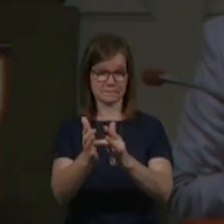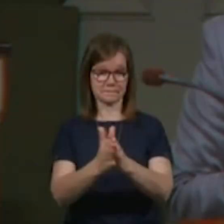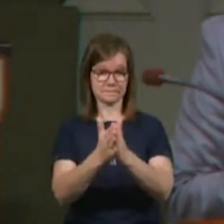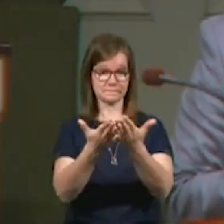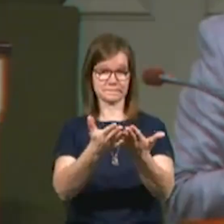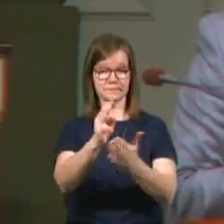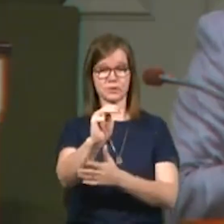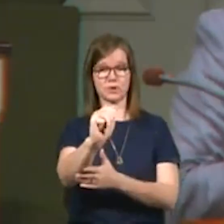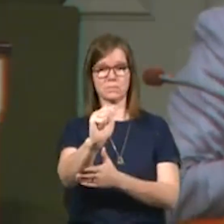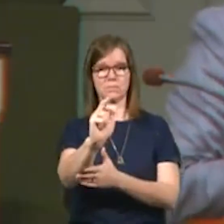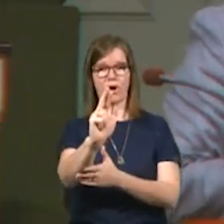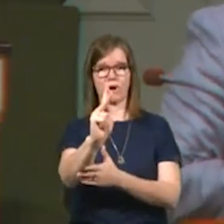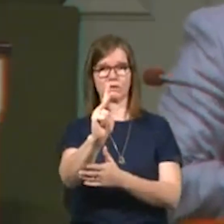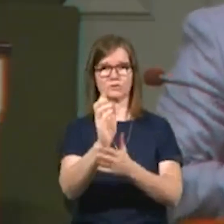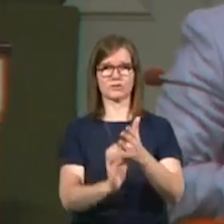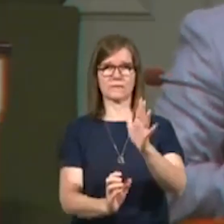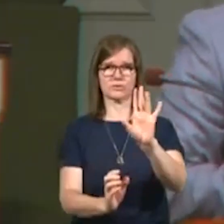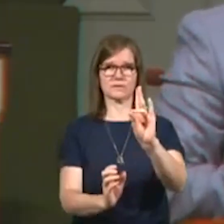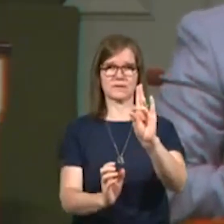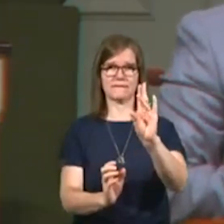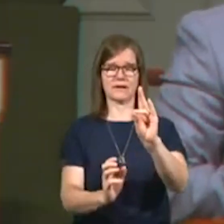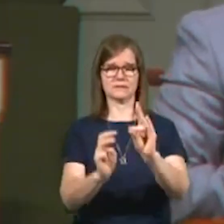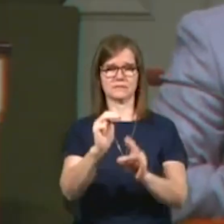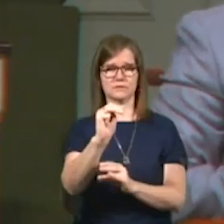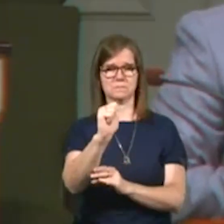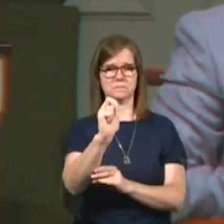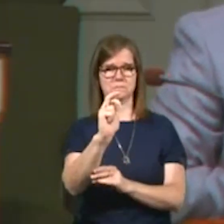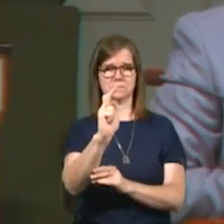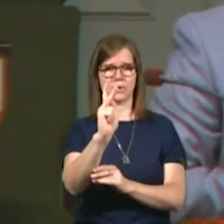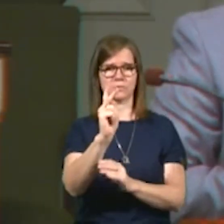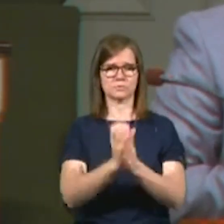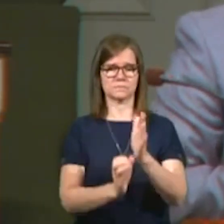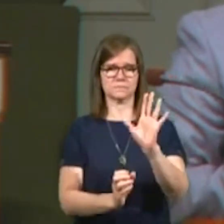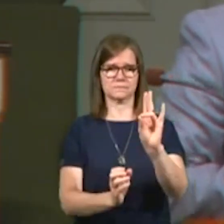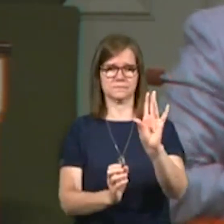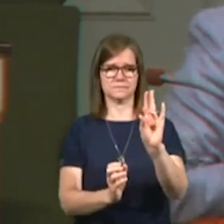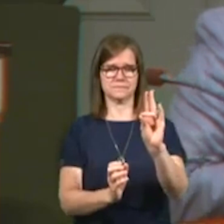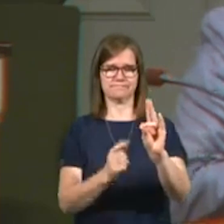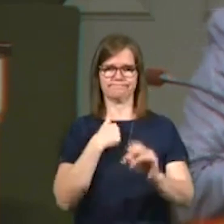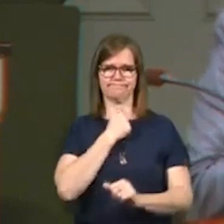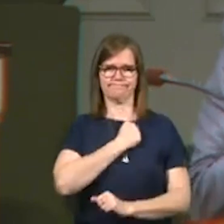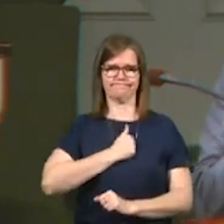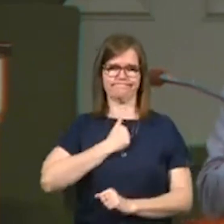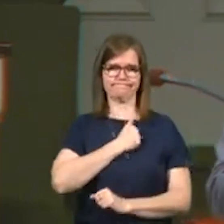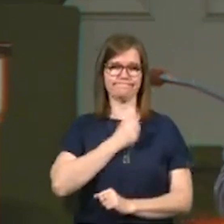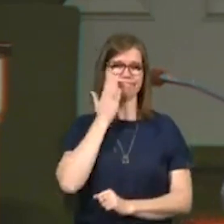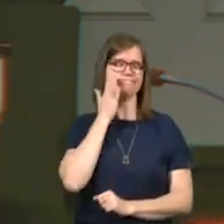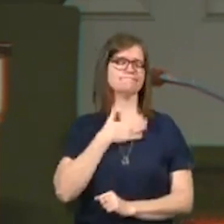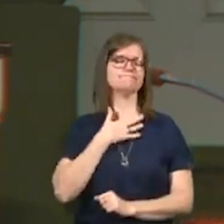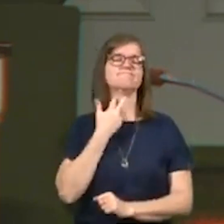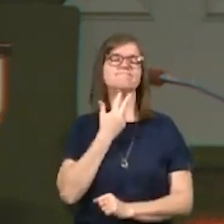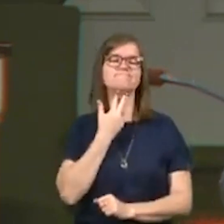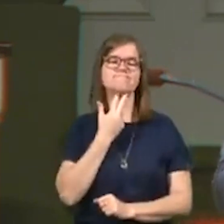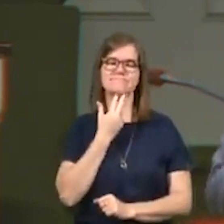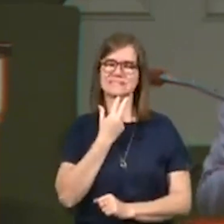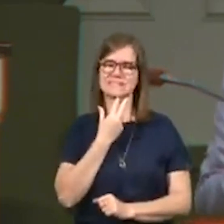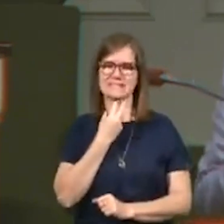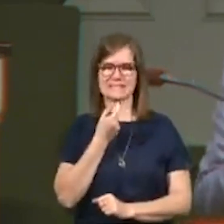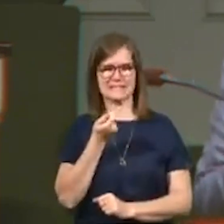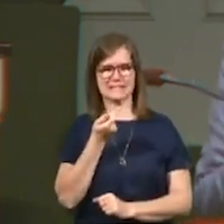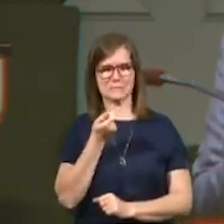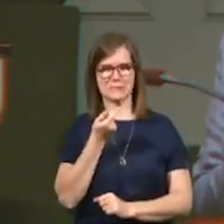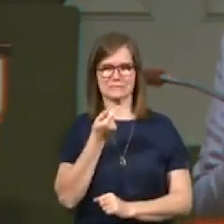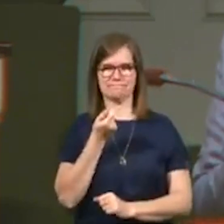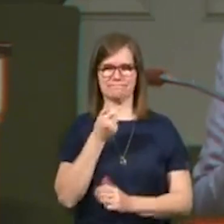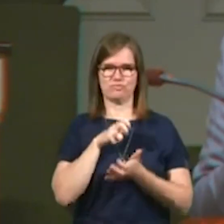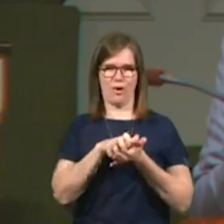Mark chapter number seven. Mark chapter number seven in your Bible. I need to apologize for my voice. It is a little